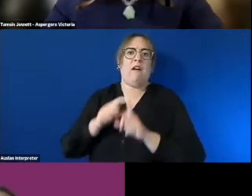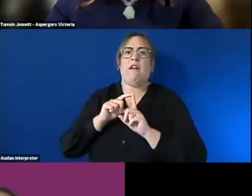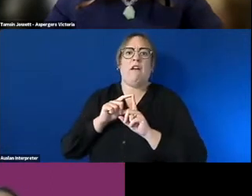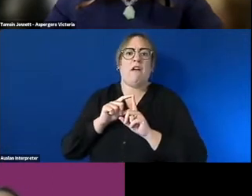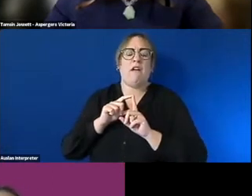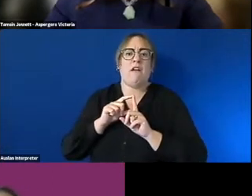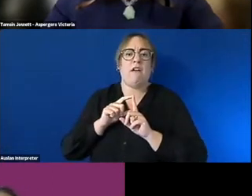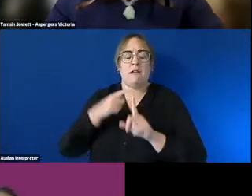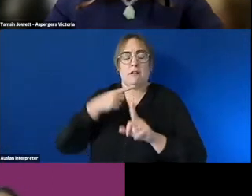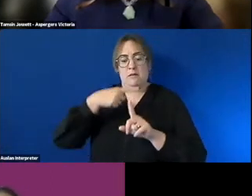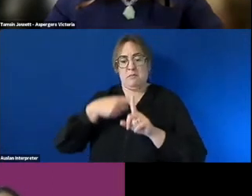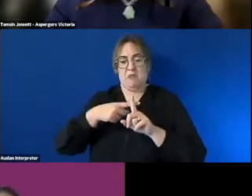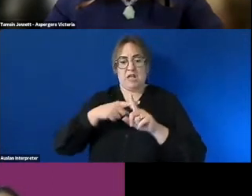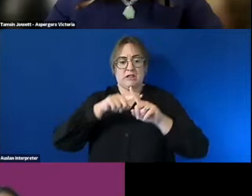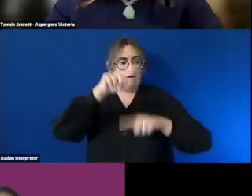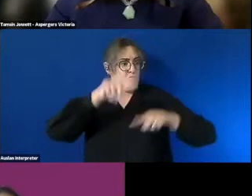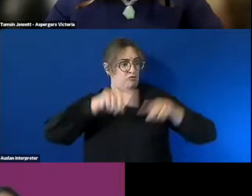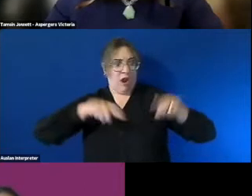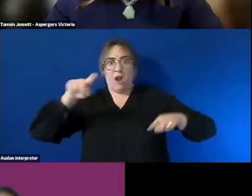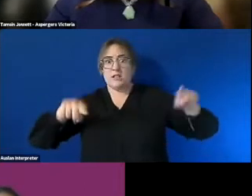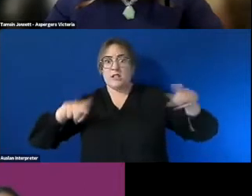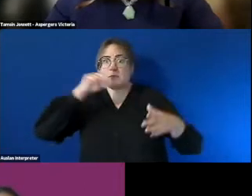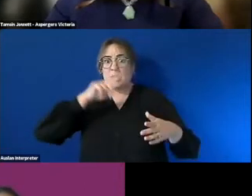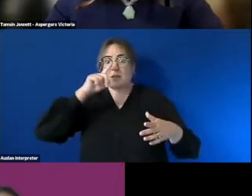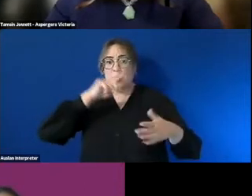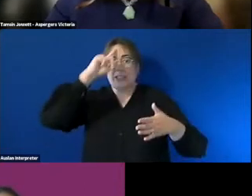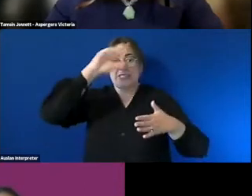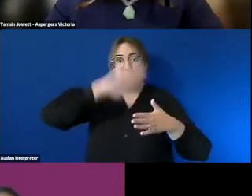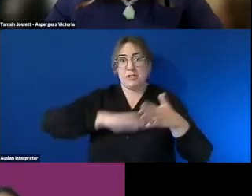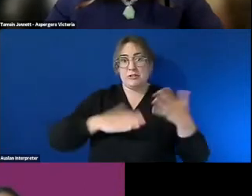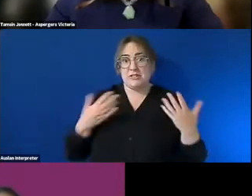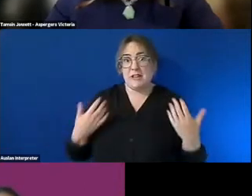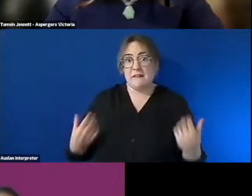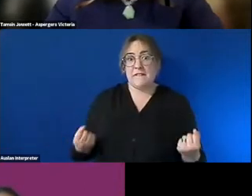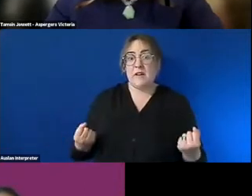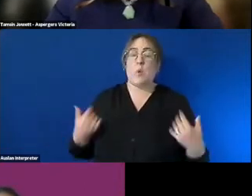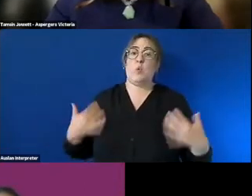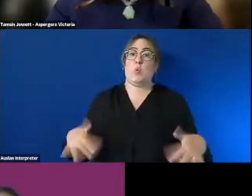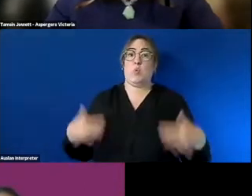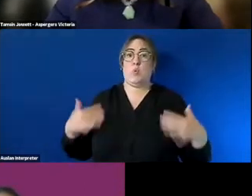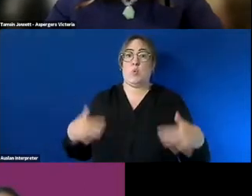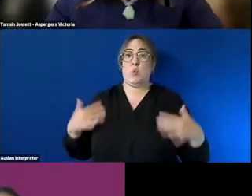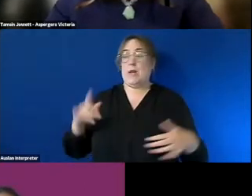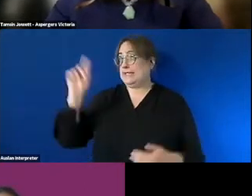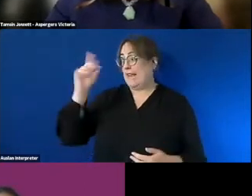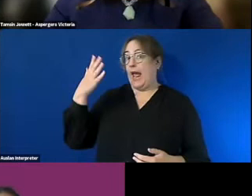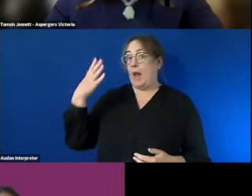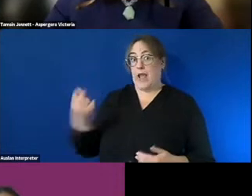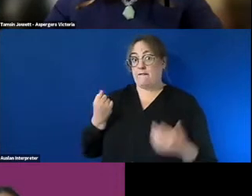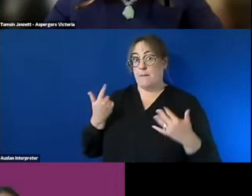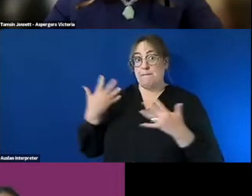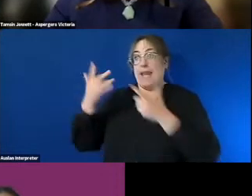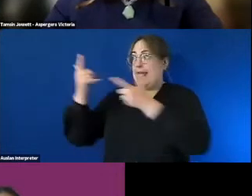range of experiences that people have had over the years we have some quite large employers joining us today um